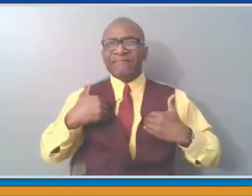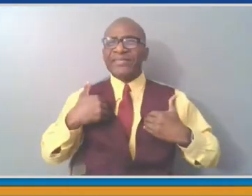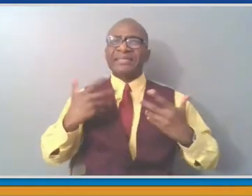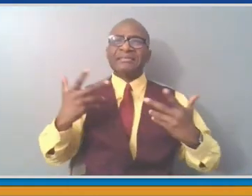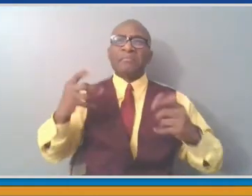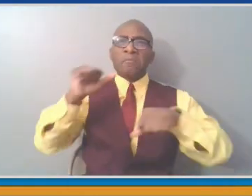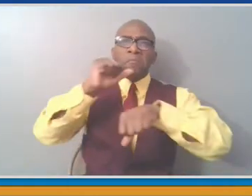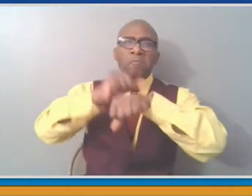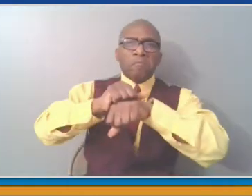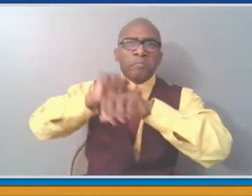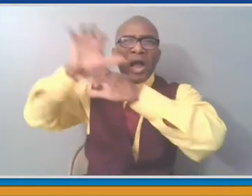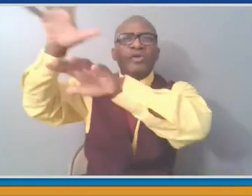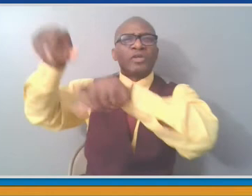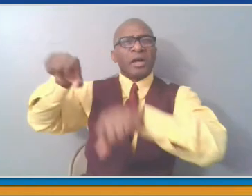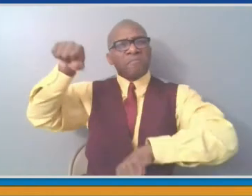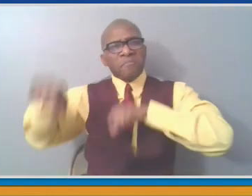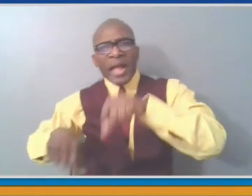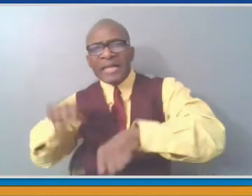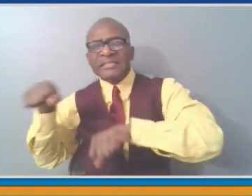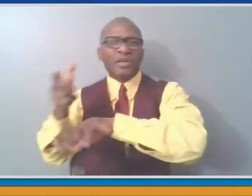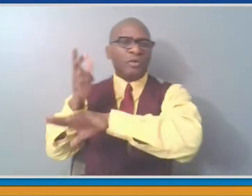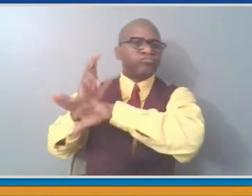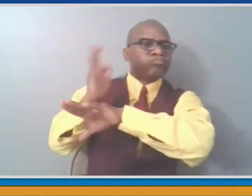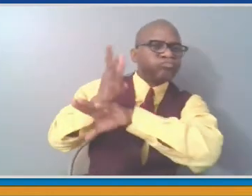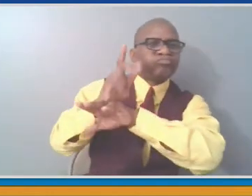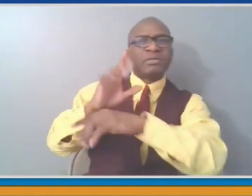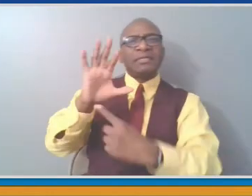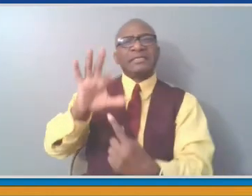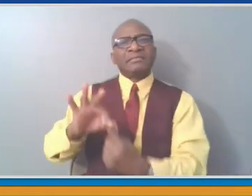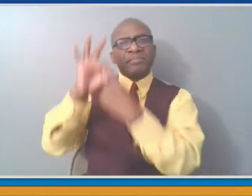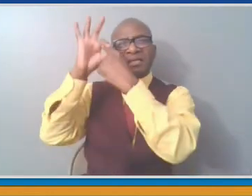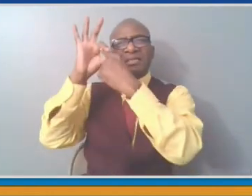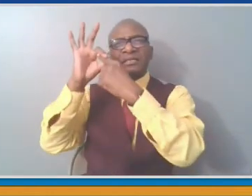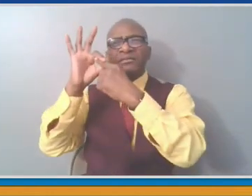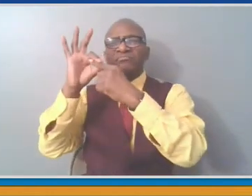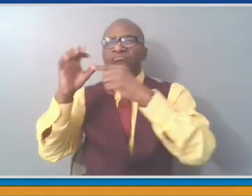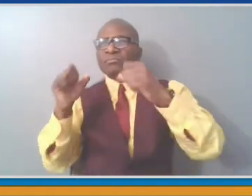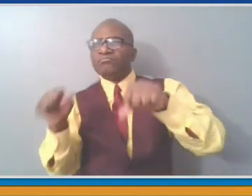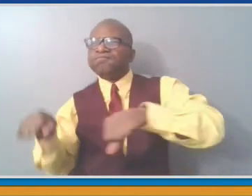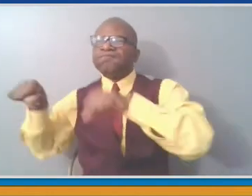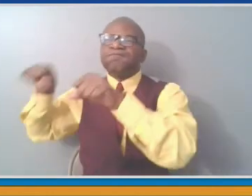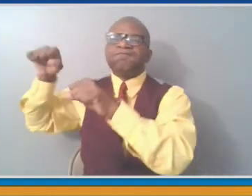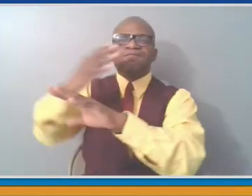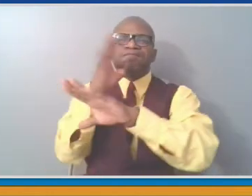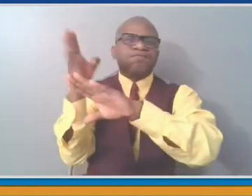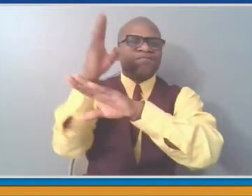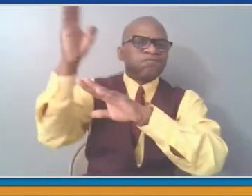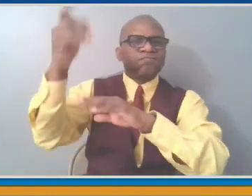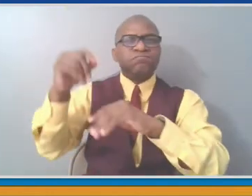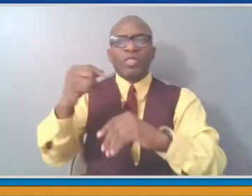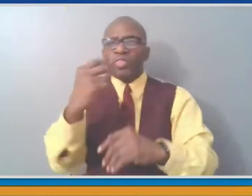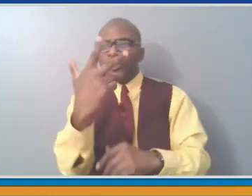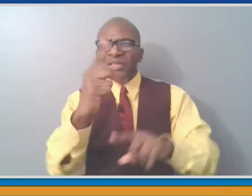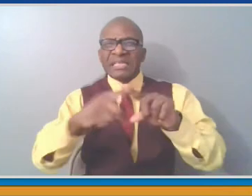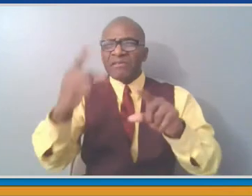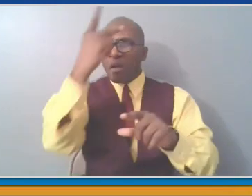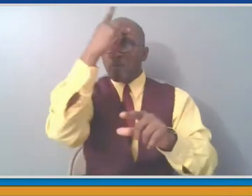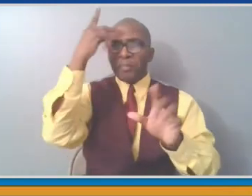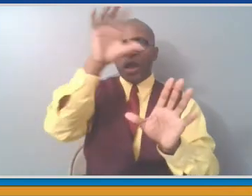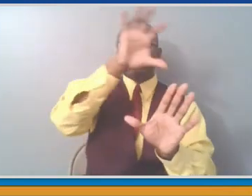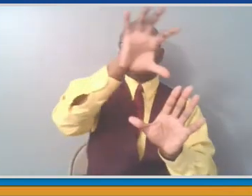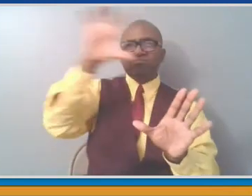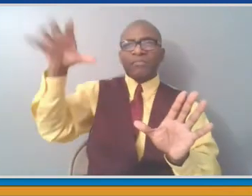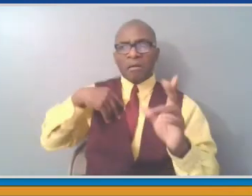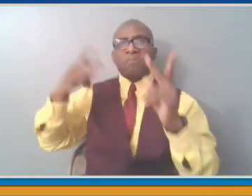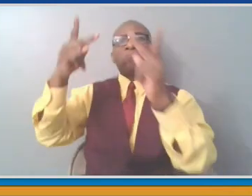you know, objectionable to share the same area. But in three of our parks, we have designated them for that purpose, and we have different